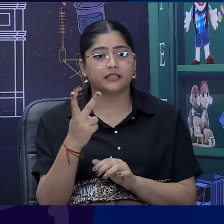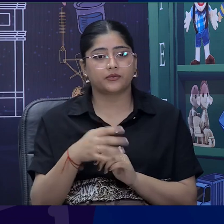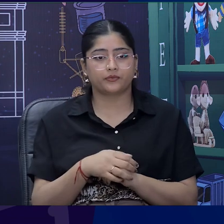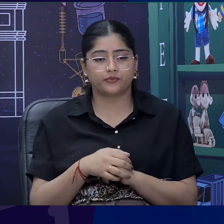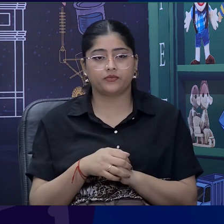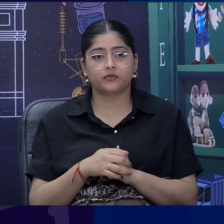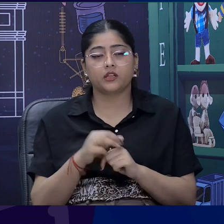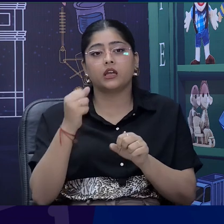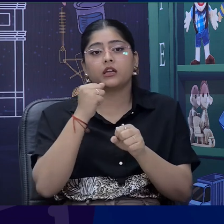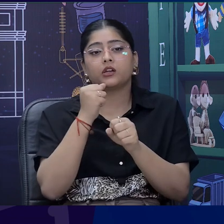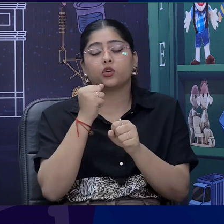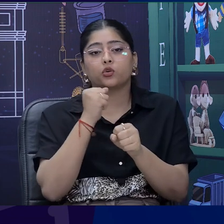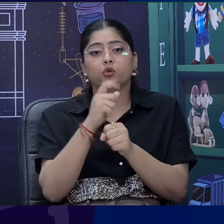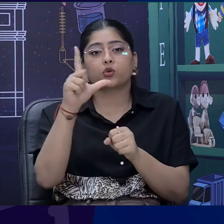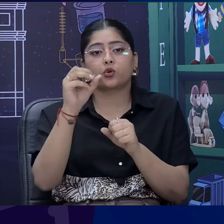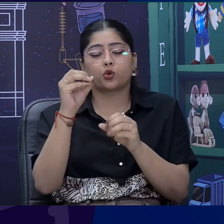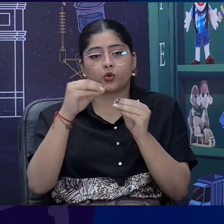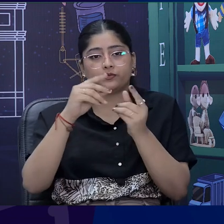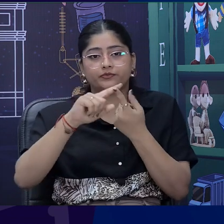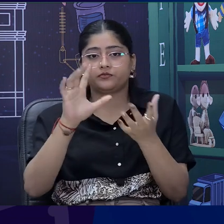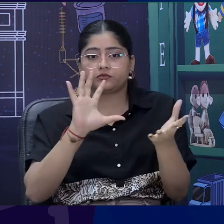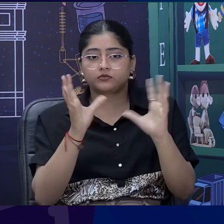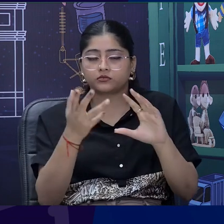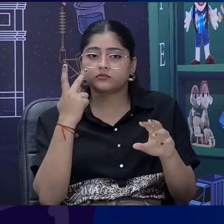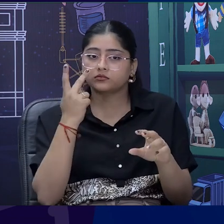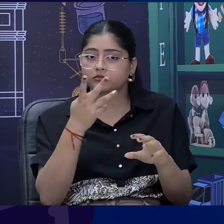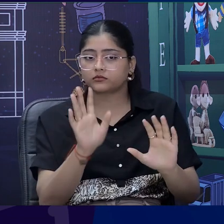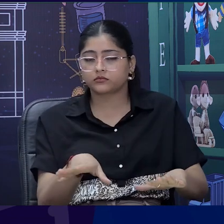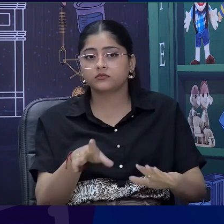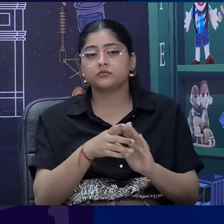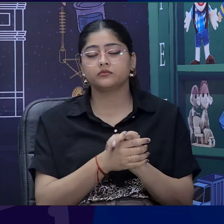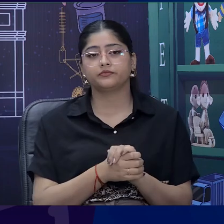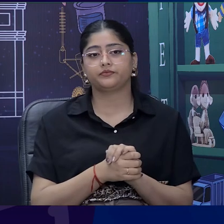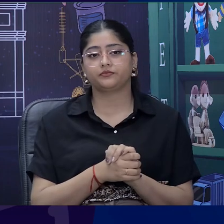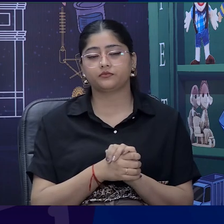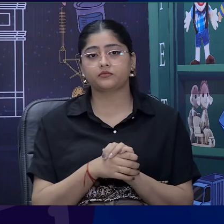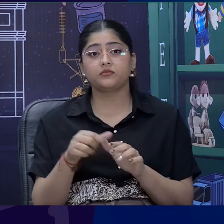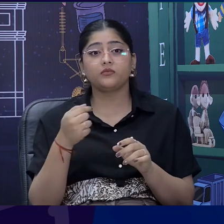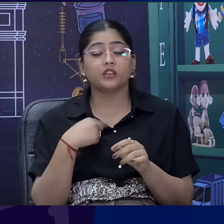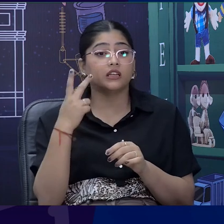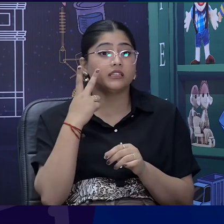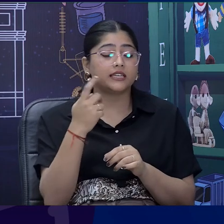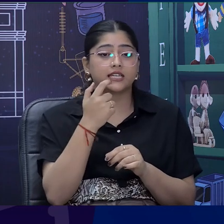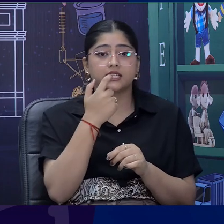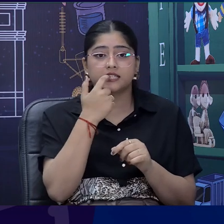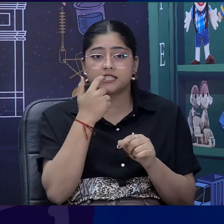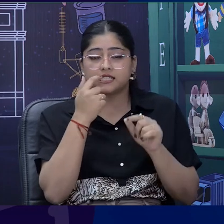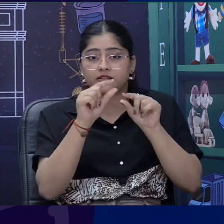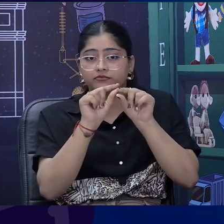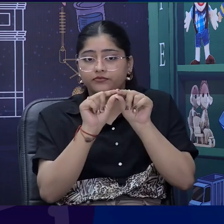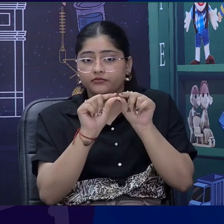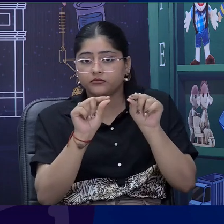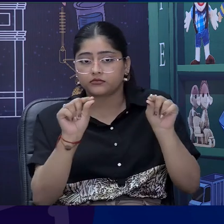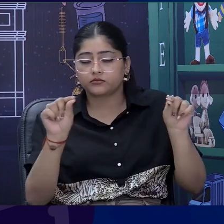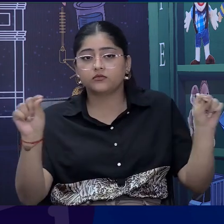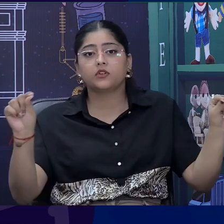modified globe. I have modified the equator by putting a picture by on it and I